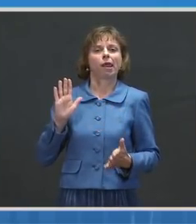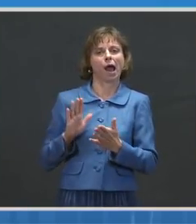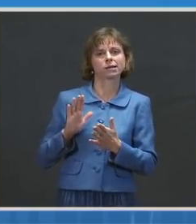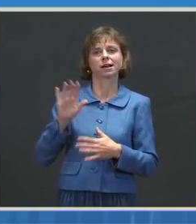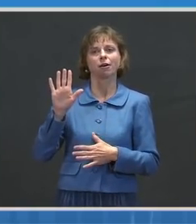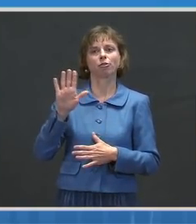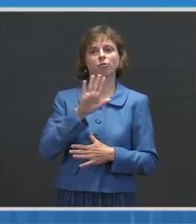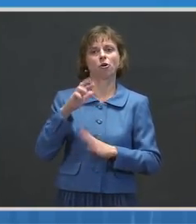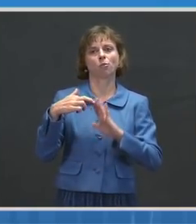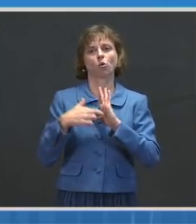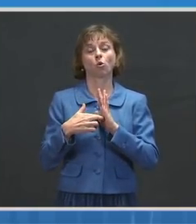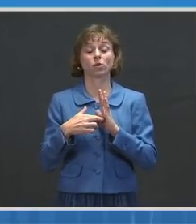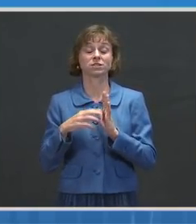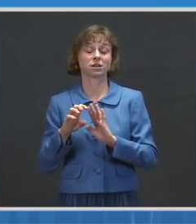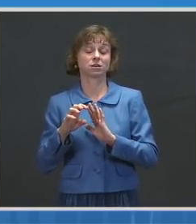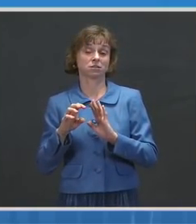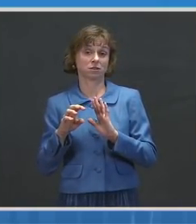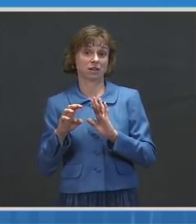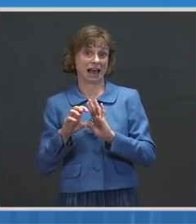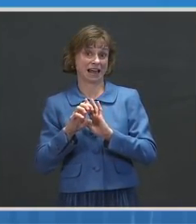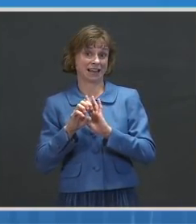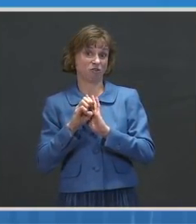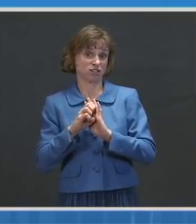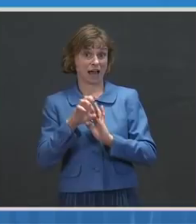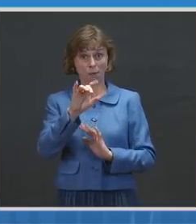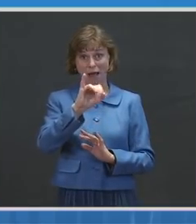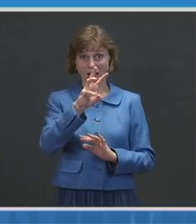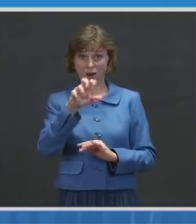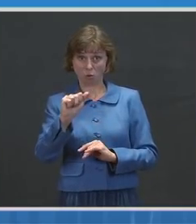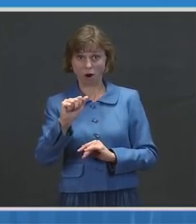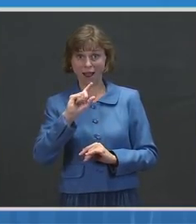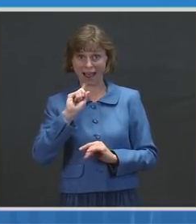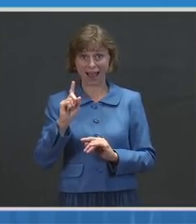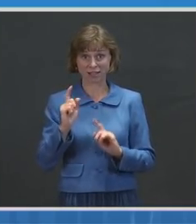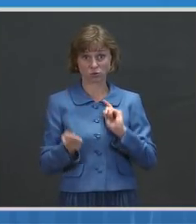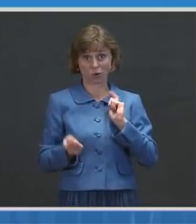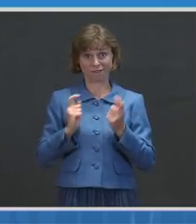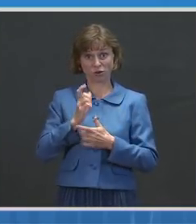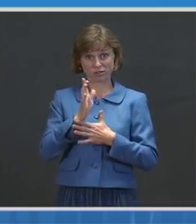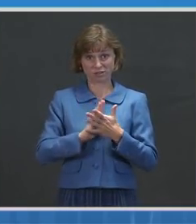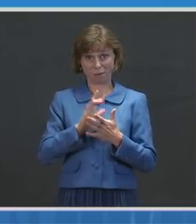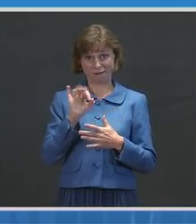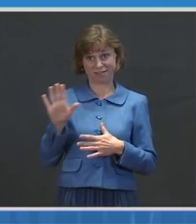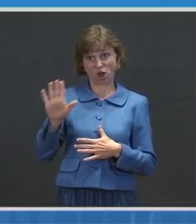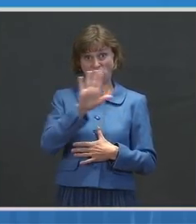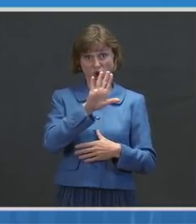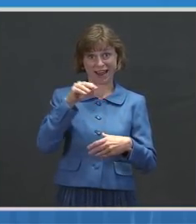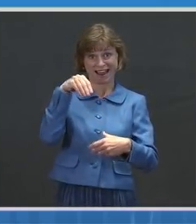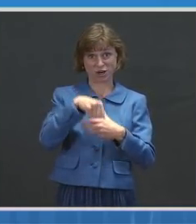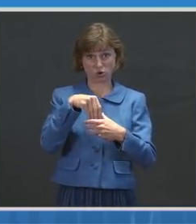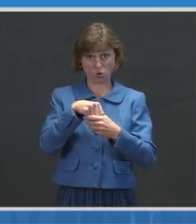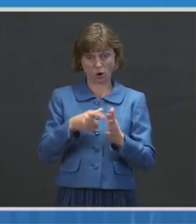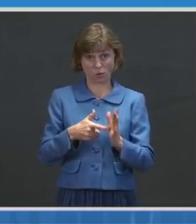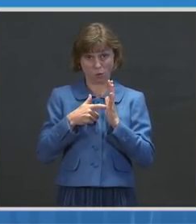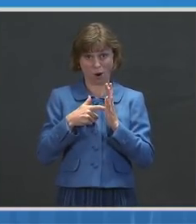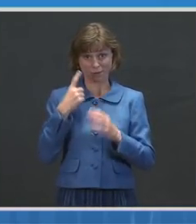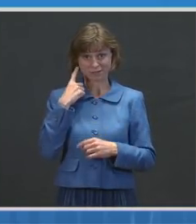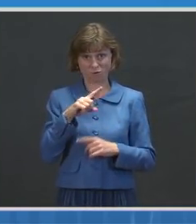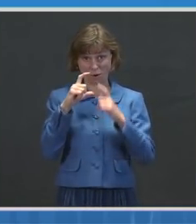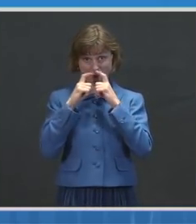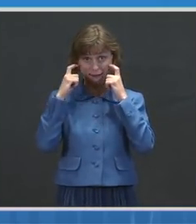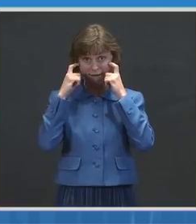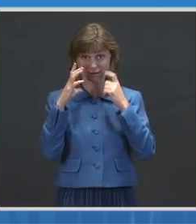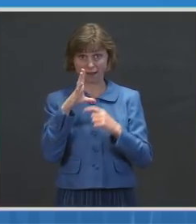who has reversed some of the indoor requirements in terms of masking and public